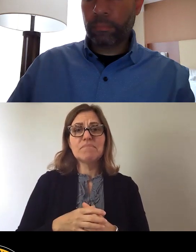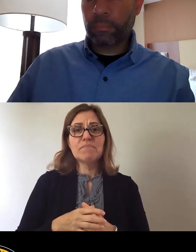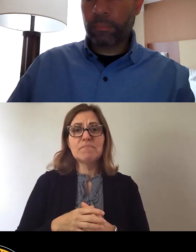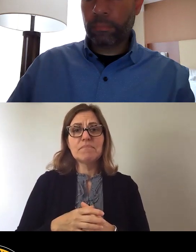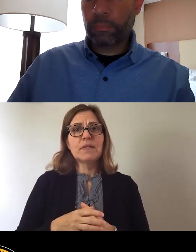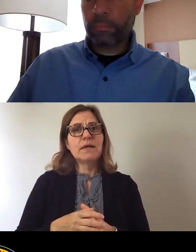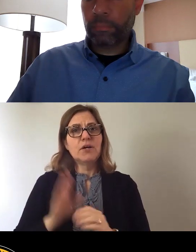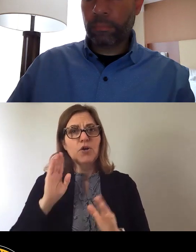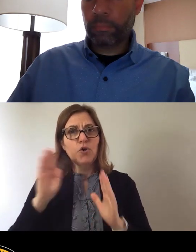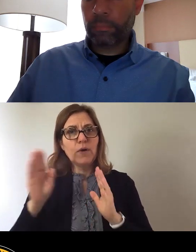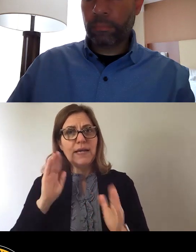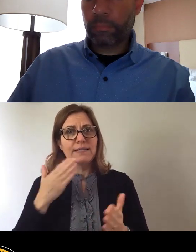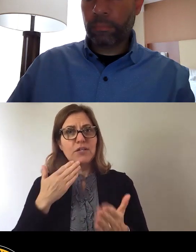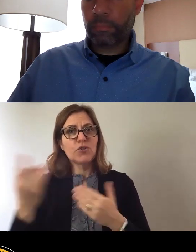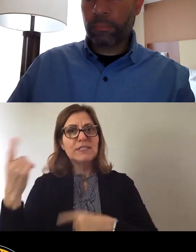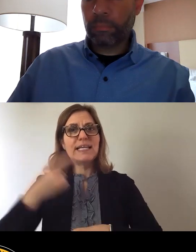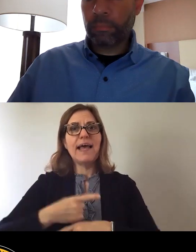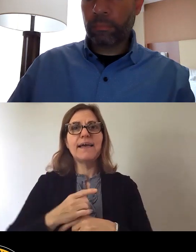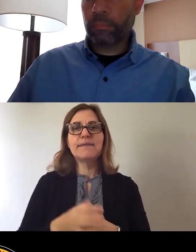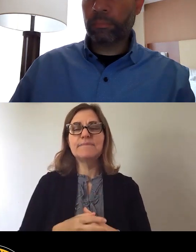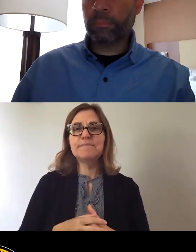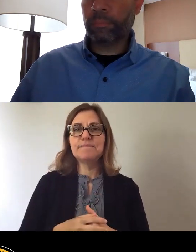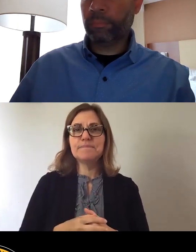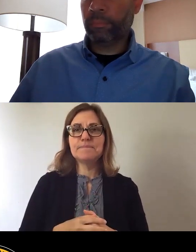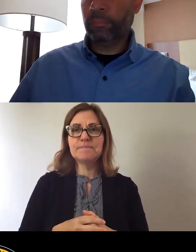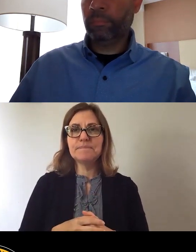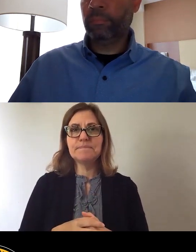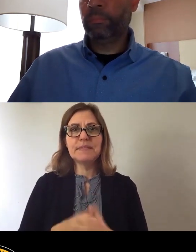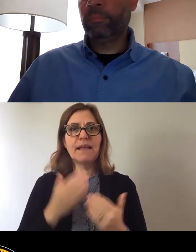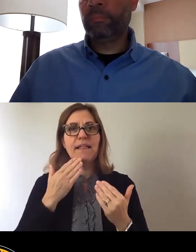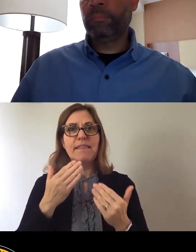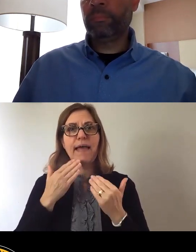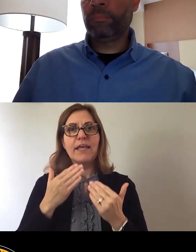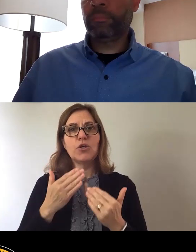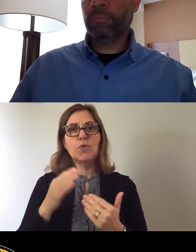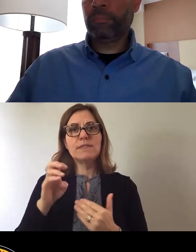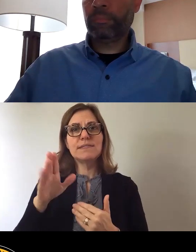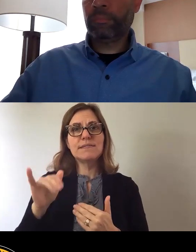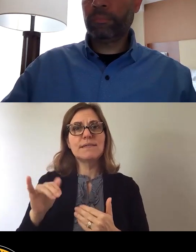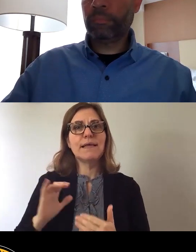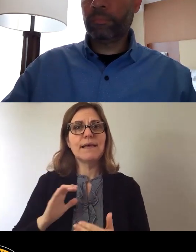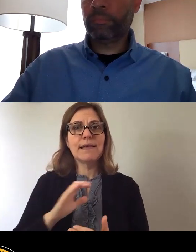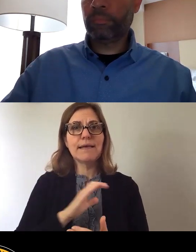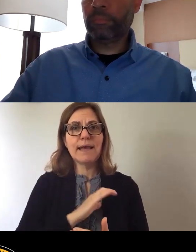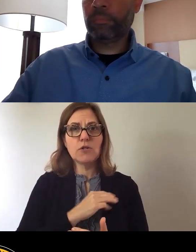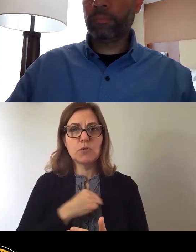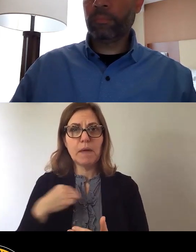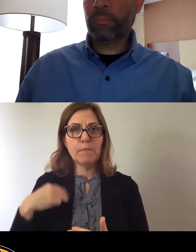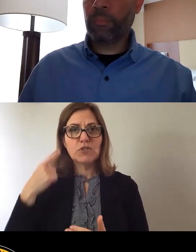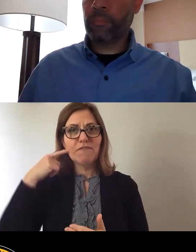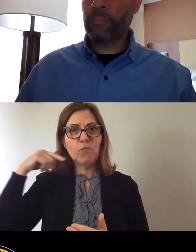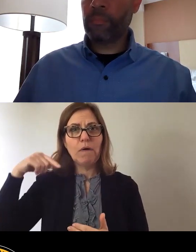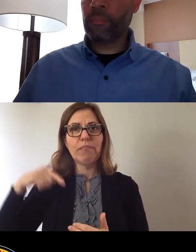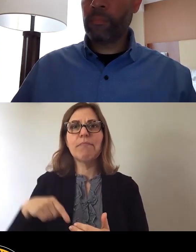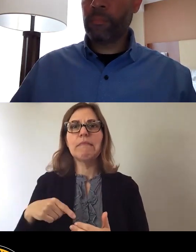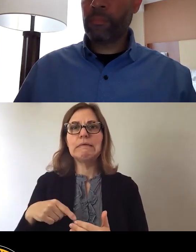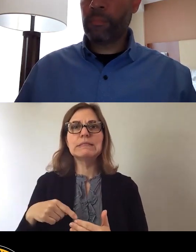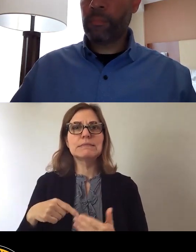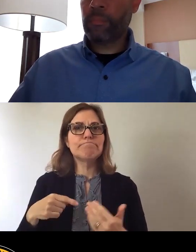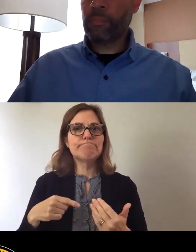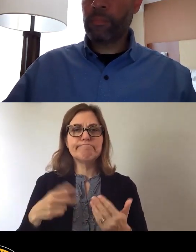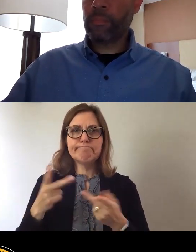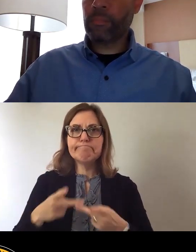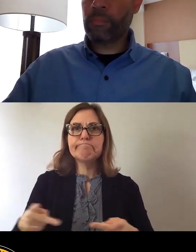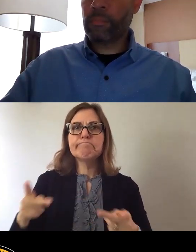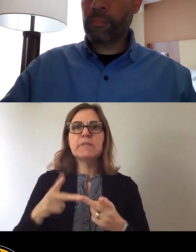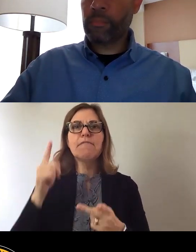Greetings and good day. Thank you city council members for providing this platform for the people's voices to be heard.